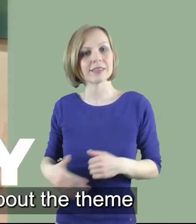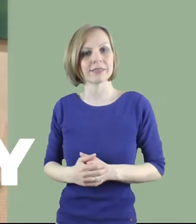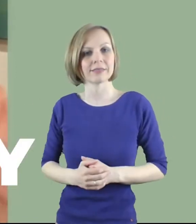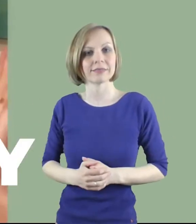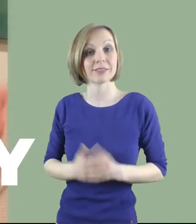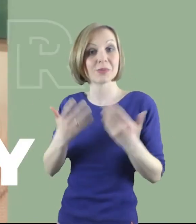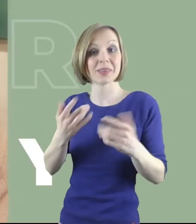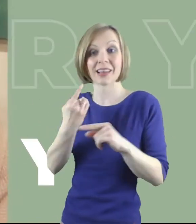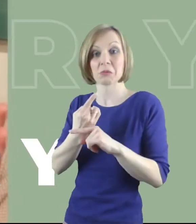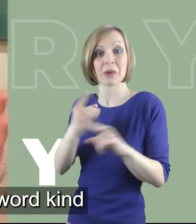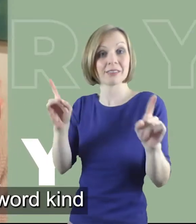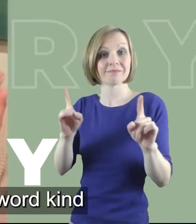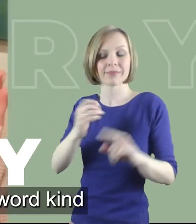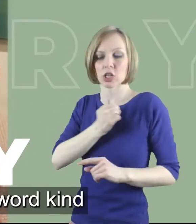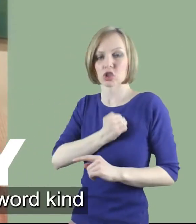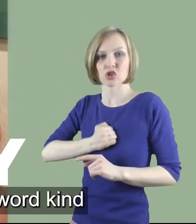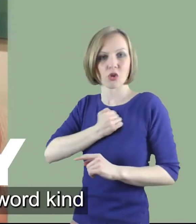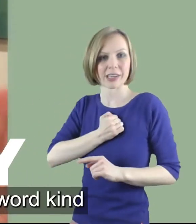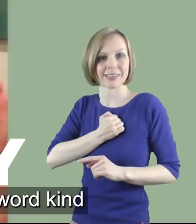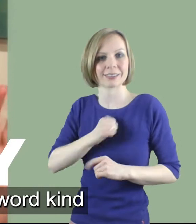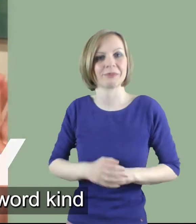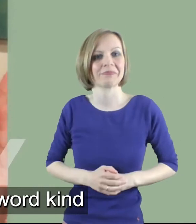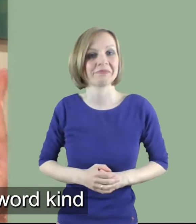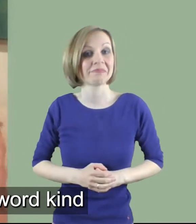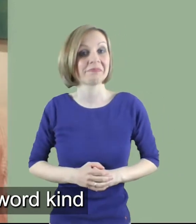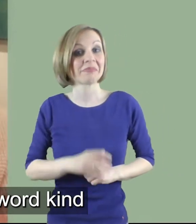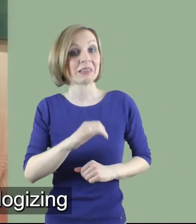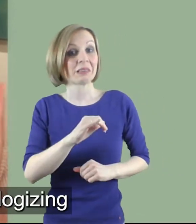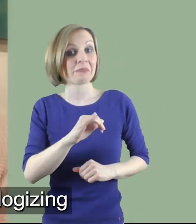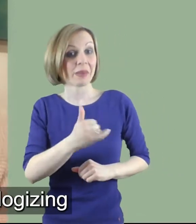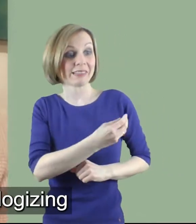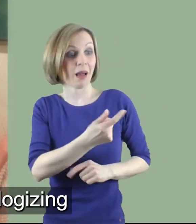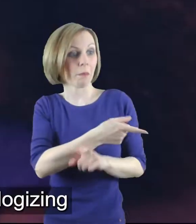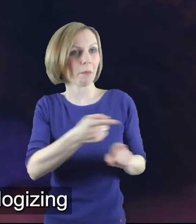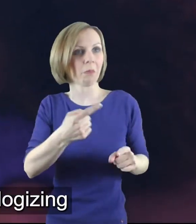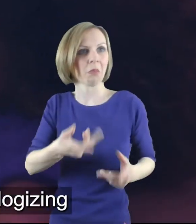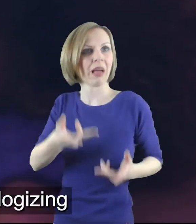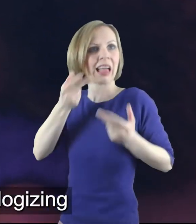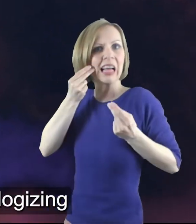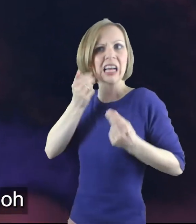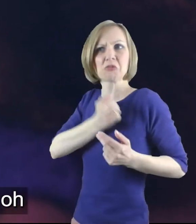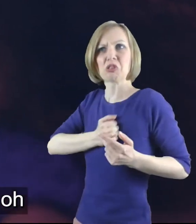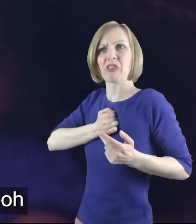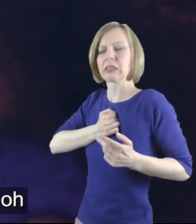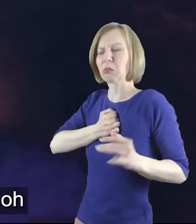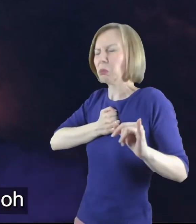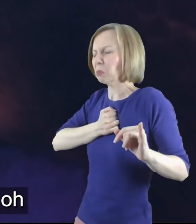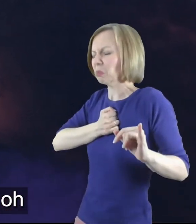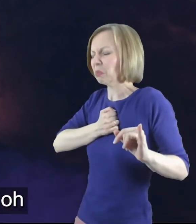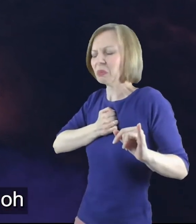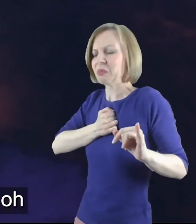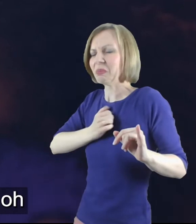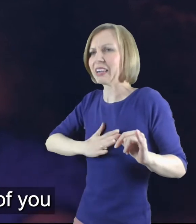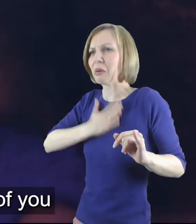theme sorry and maybe some of you that word kind of freaks you out or just apologizing saying sorry you're like